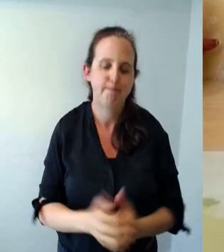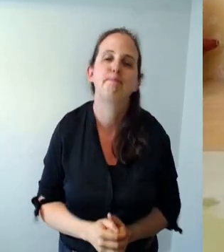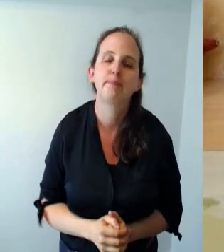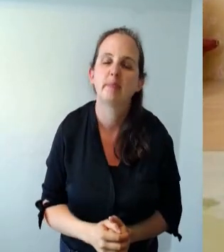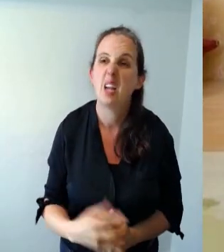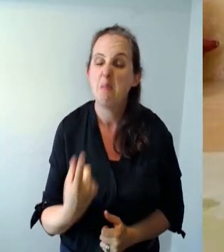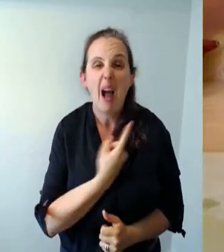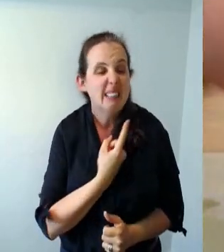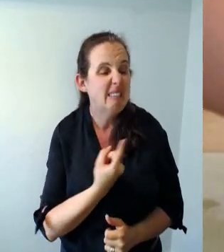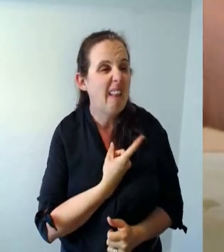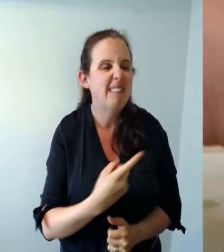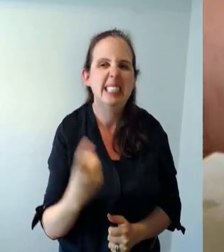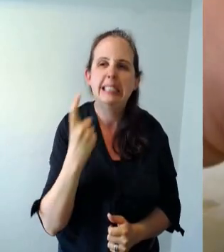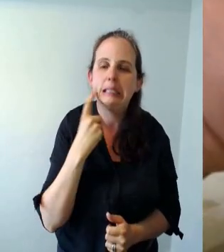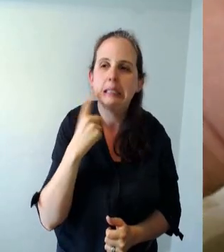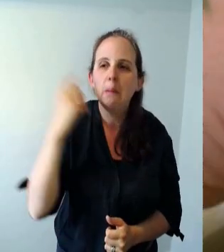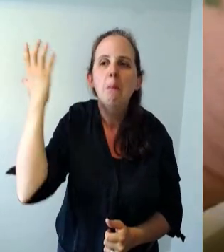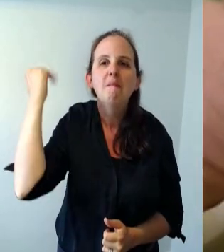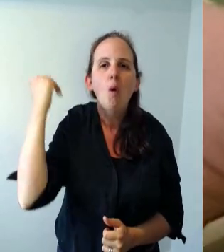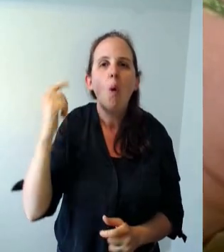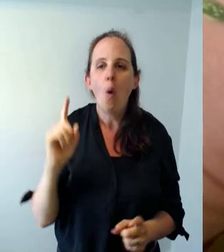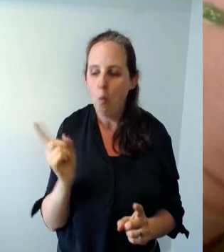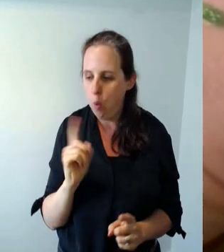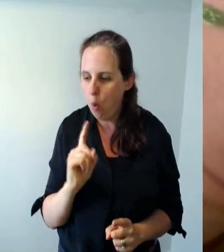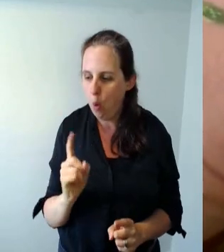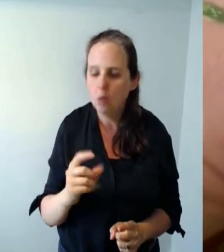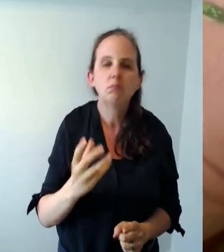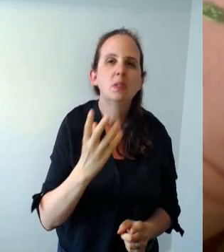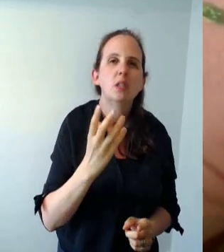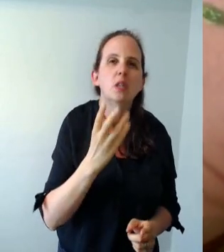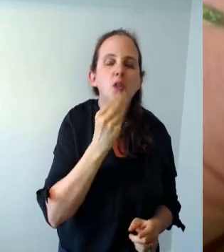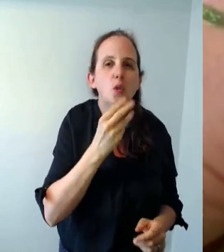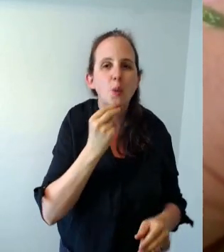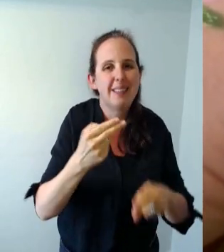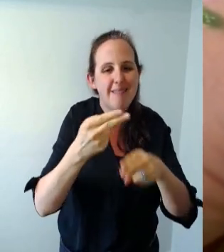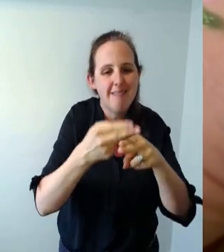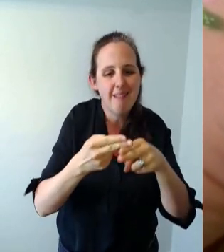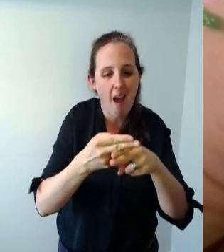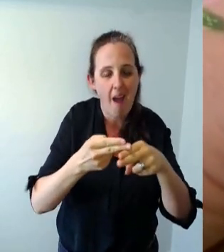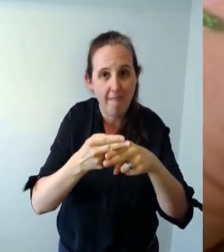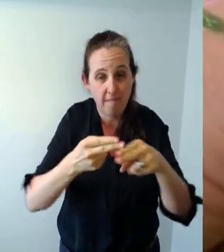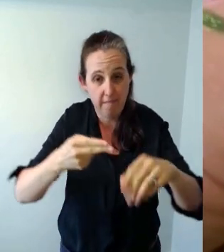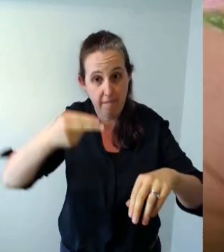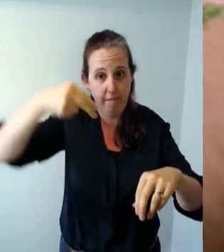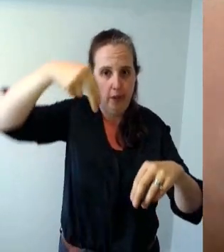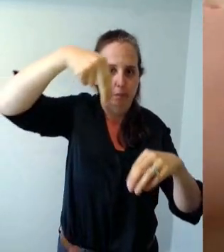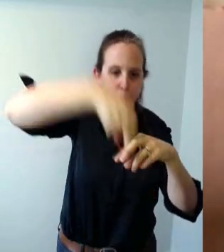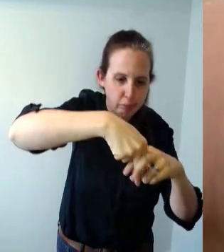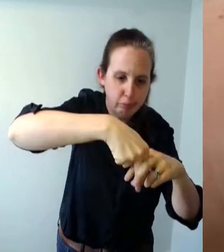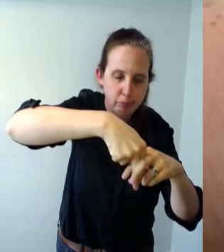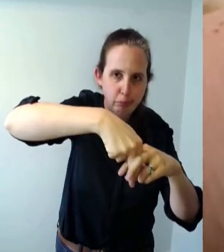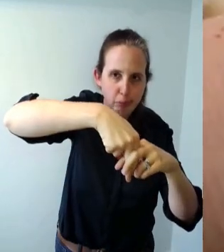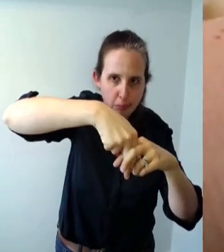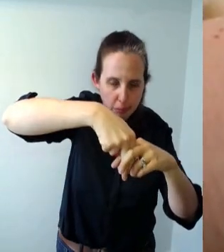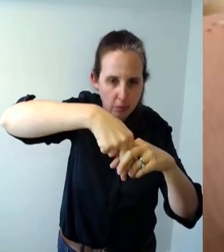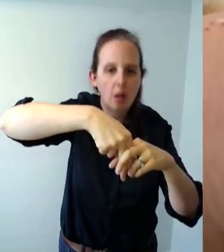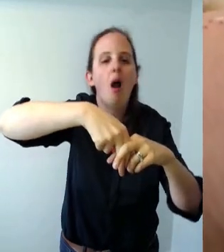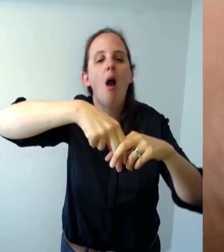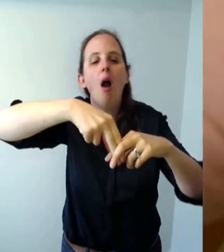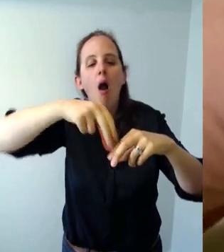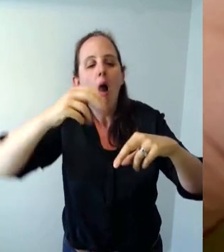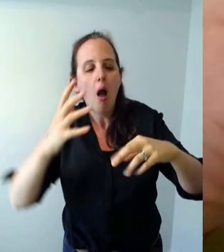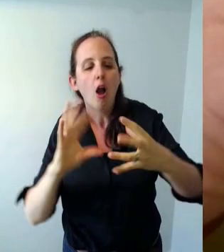do this is by first of all cutting cutting into it with a sharp knife and